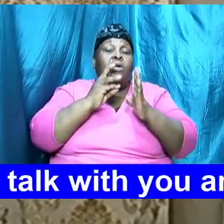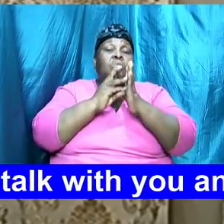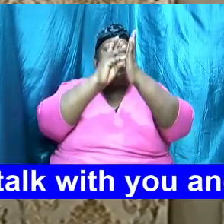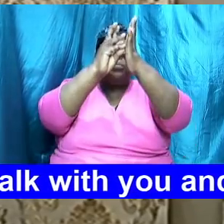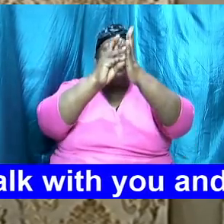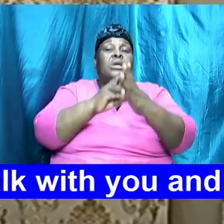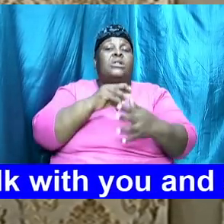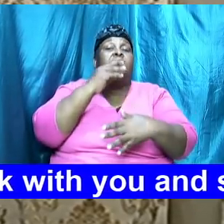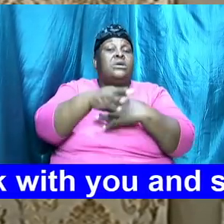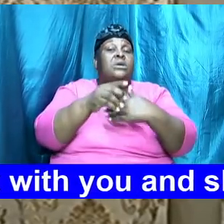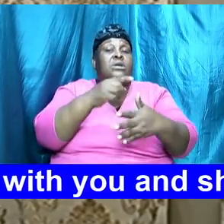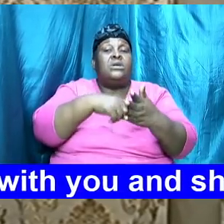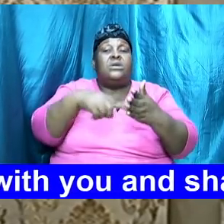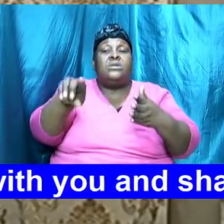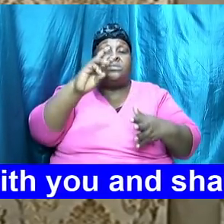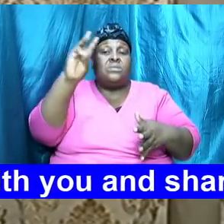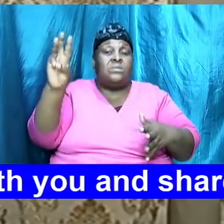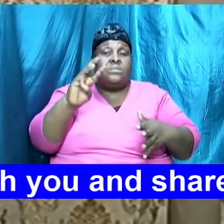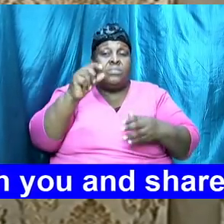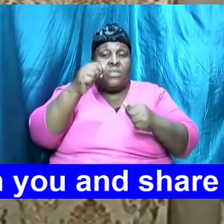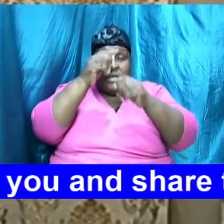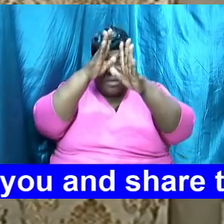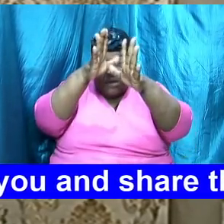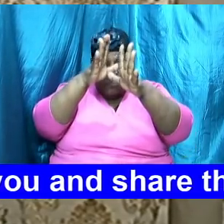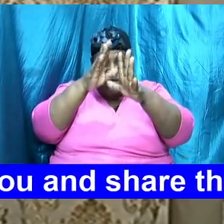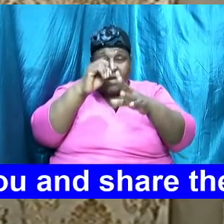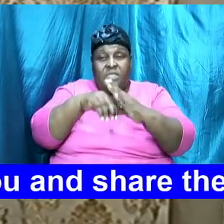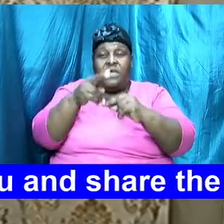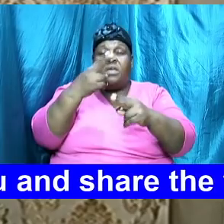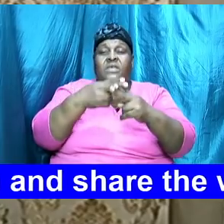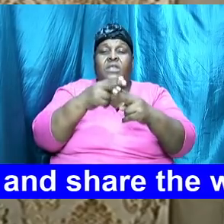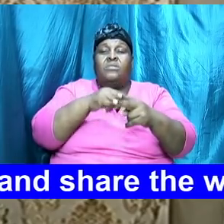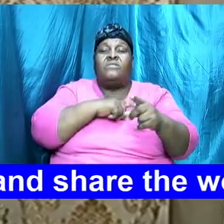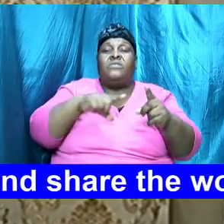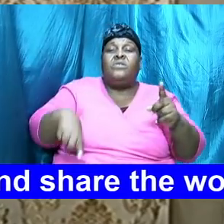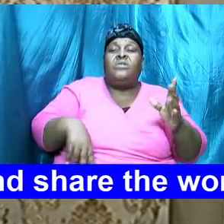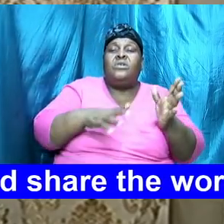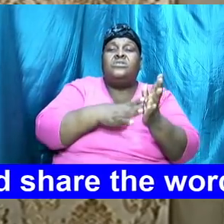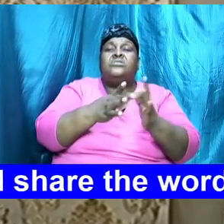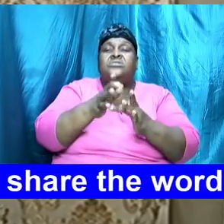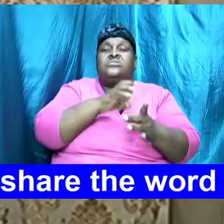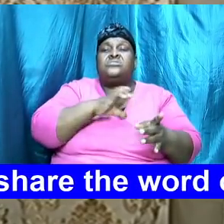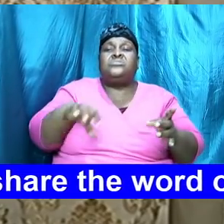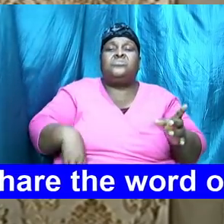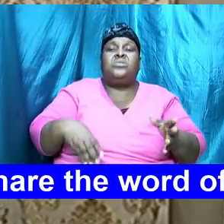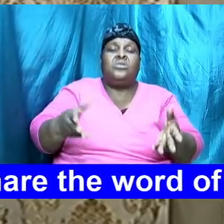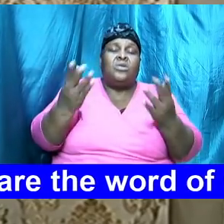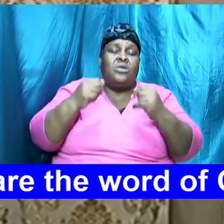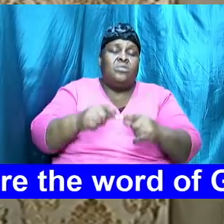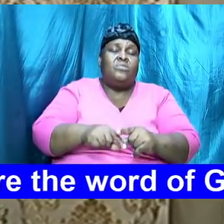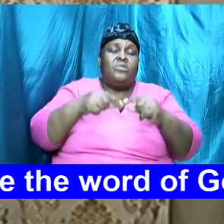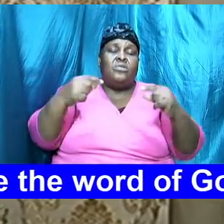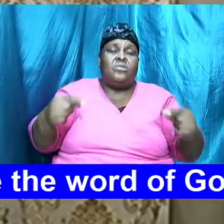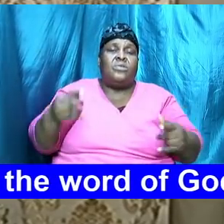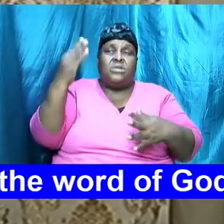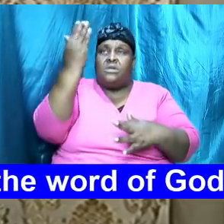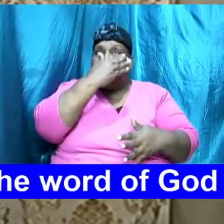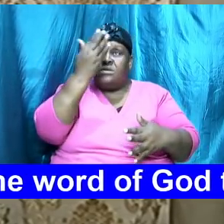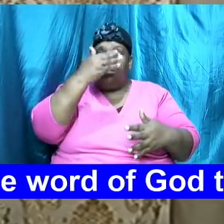same time father in the name of our Lord Jesus we come before your great and your awesome presence